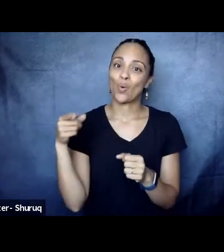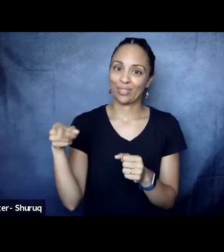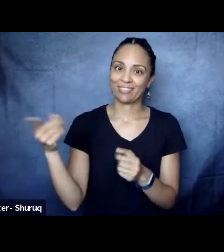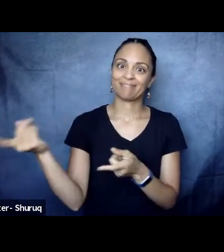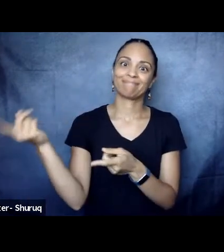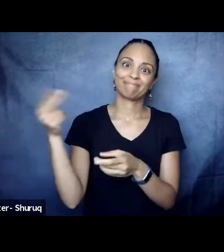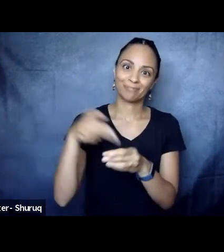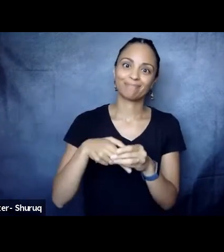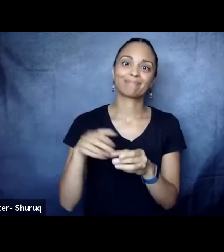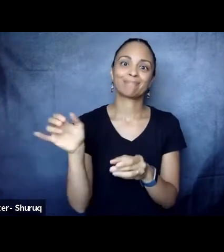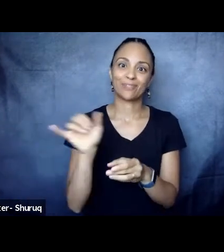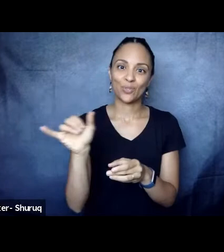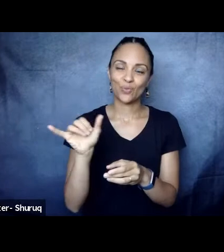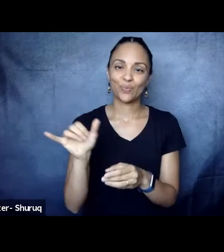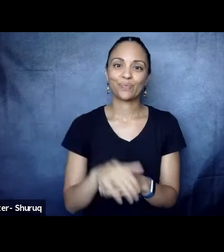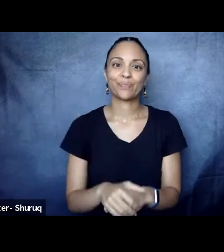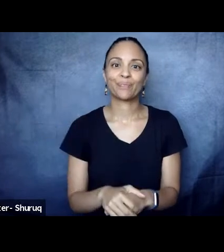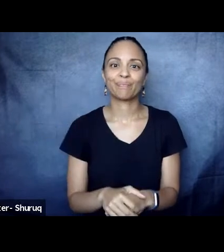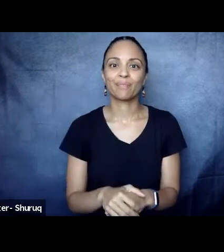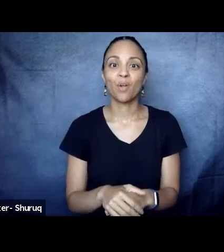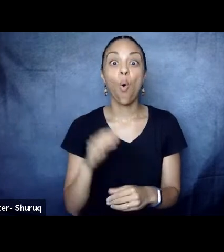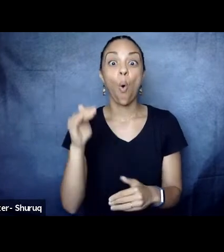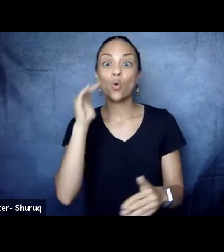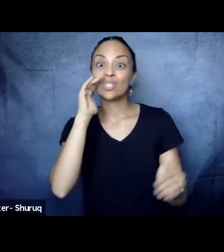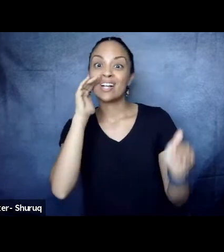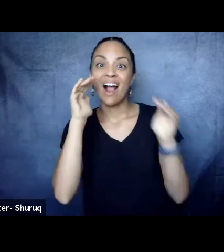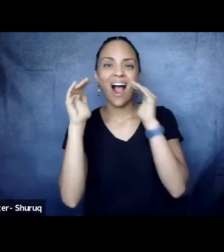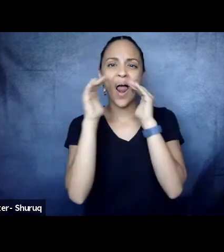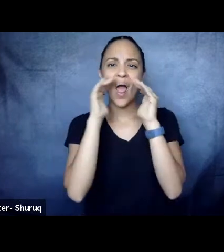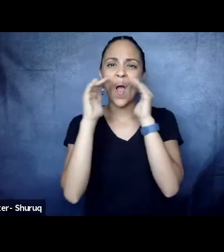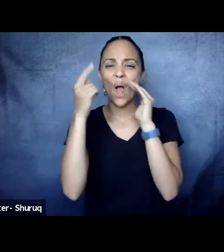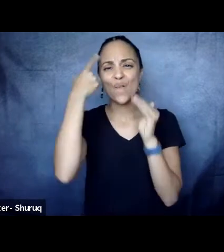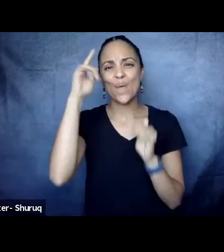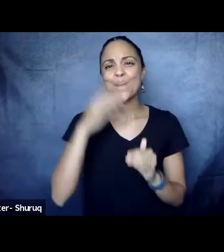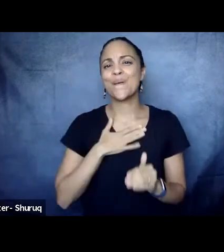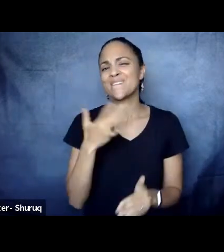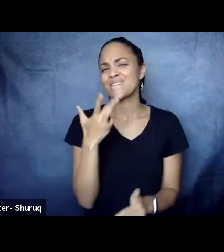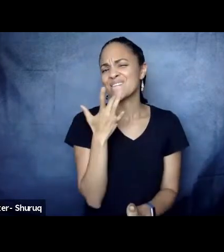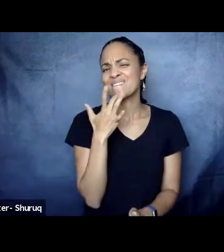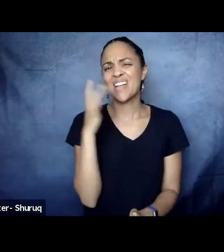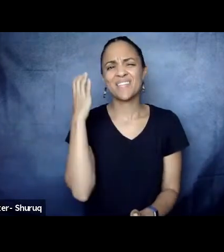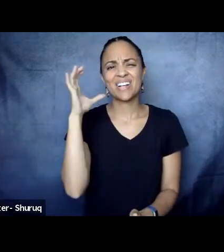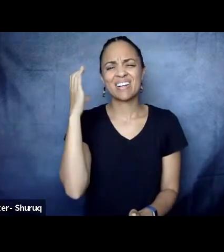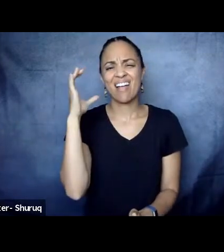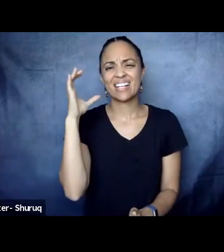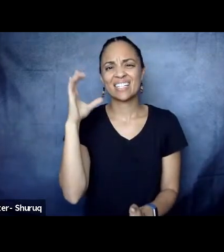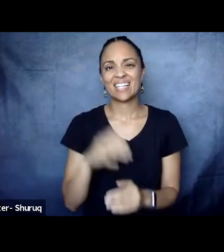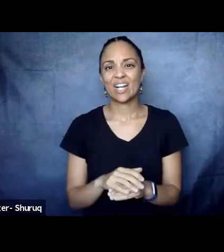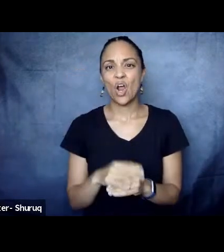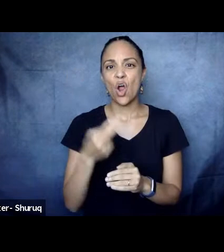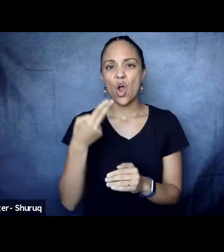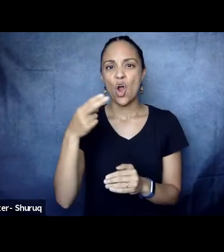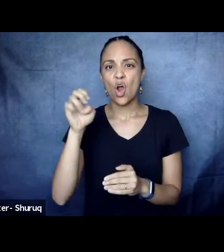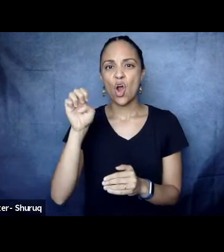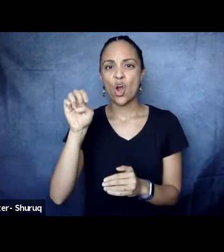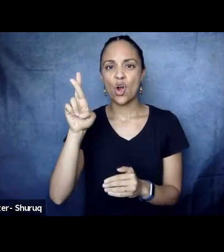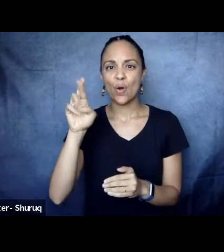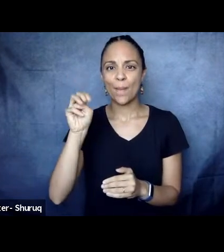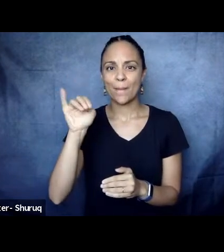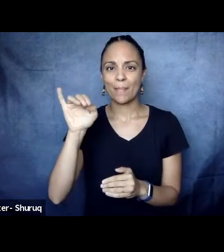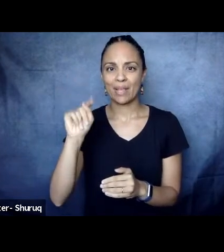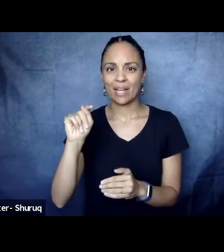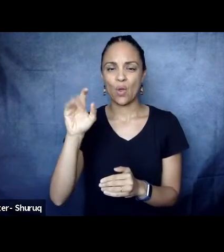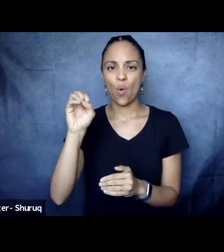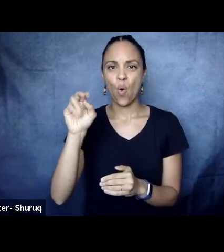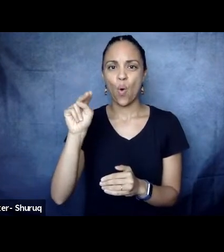And also, I have to give a shout out to my favorite cousin in the whole wild world, Kermit O'Neill Bostock, who actually housed me for two years in New York